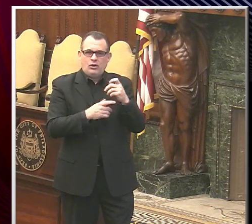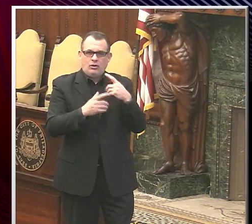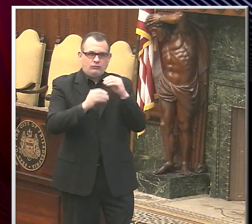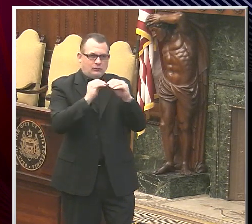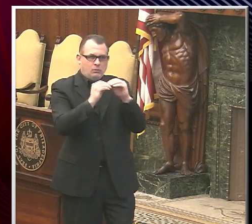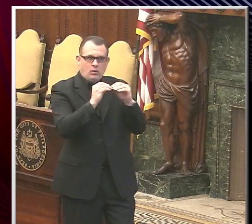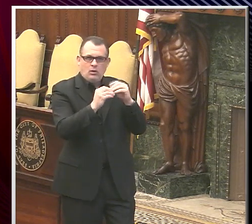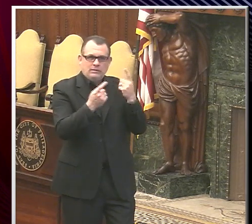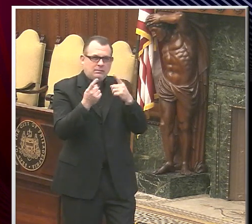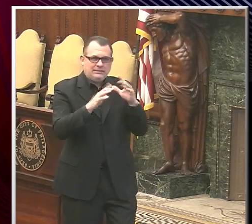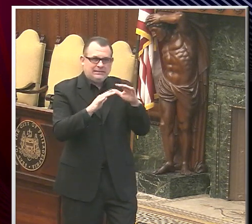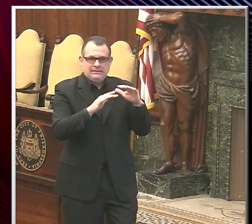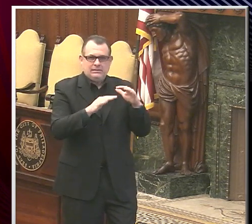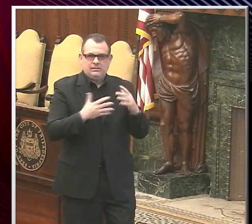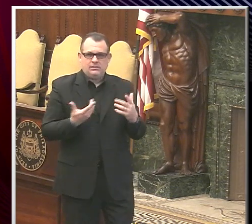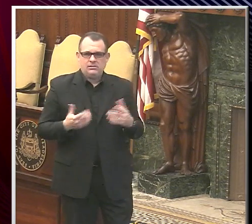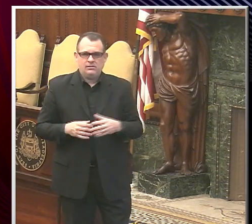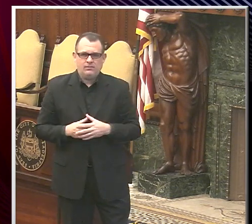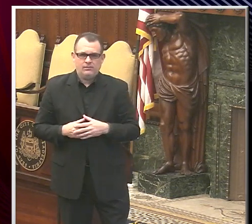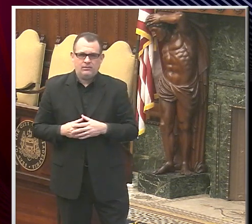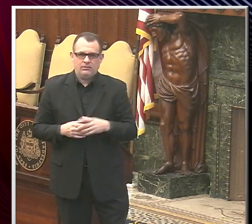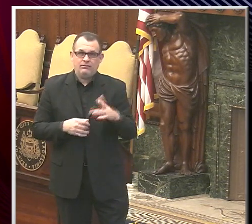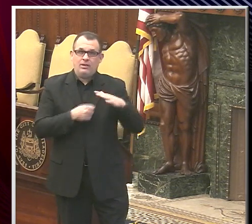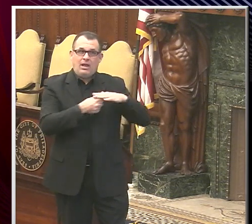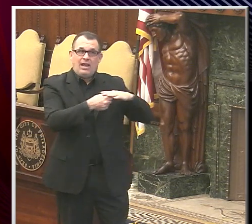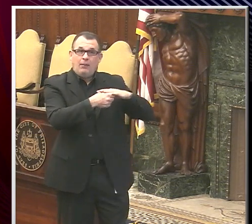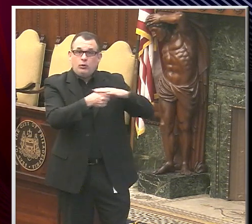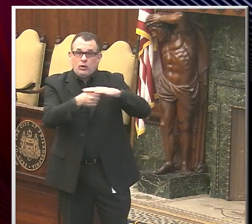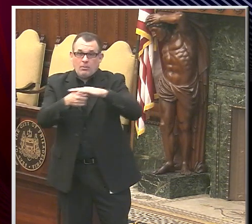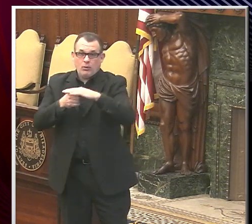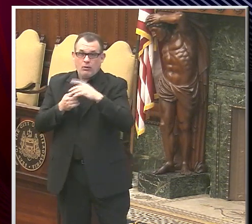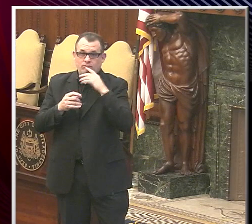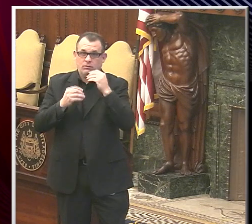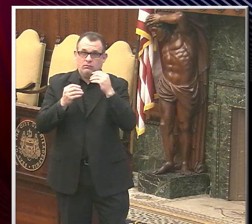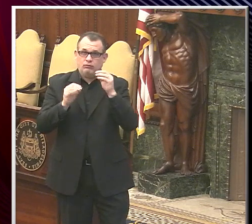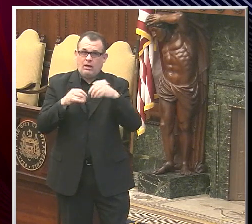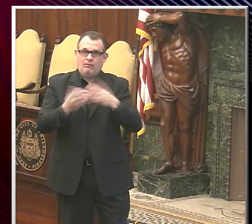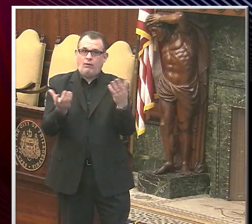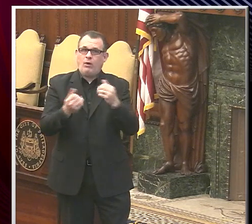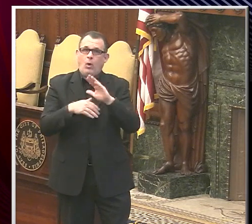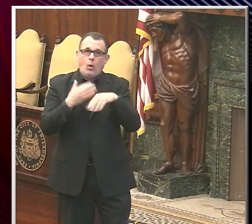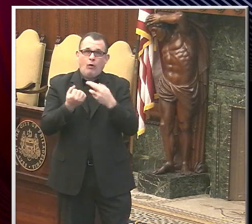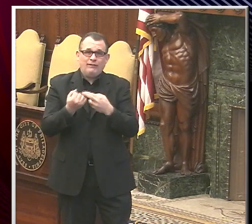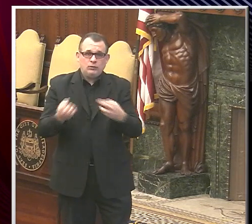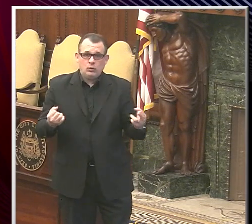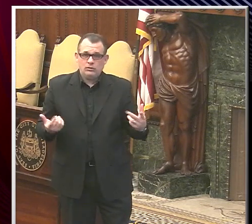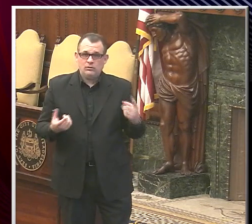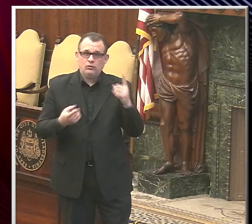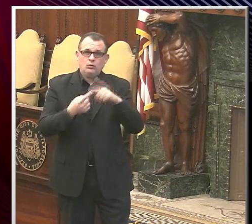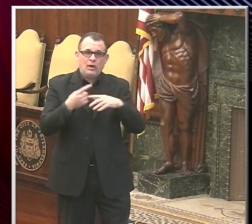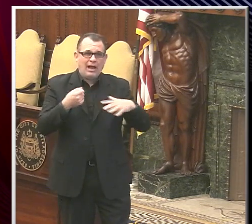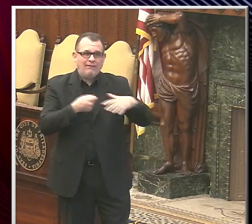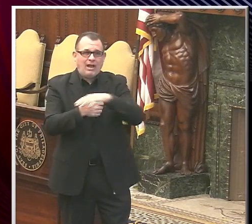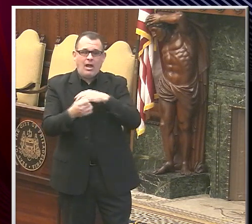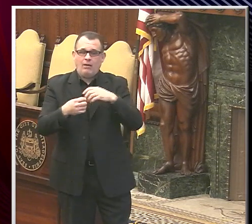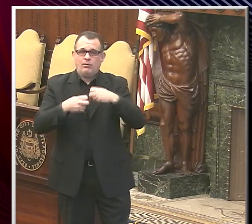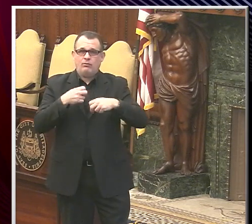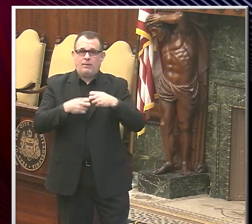happening in neighborhoods, but we are putting all of our resources towards kind of environmental issues as well.